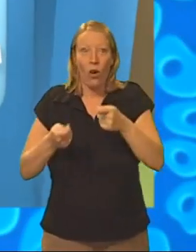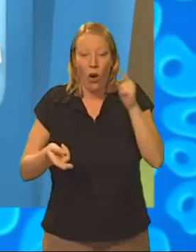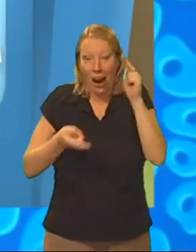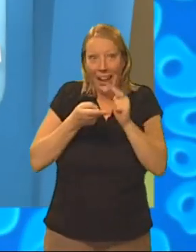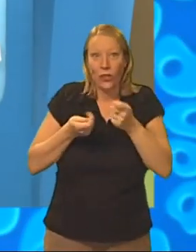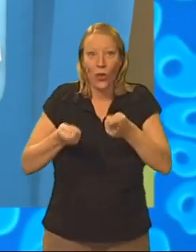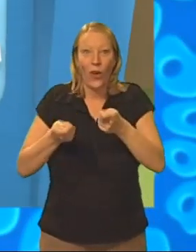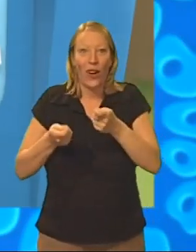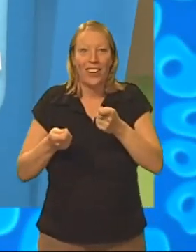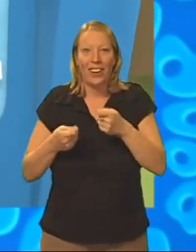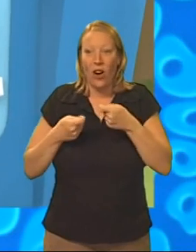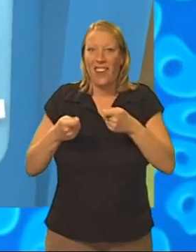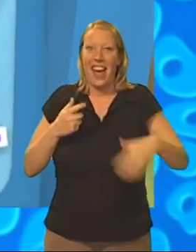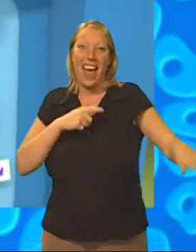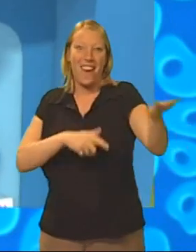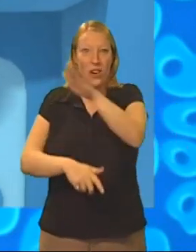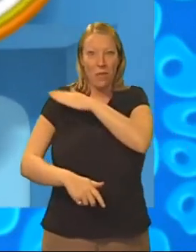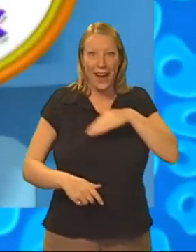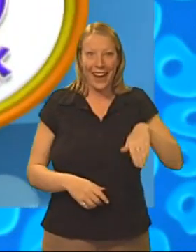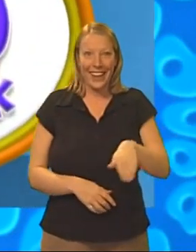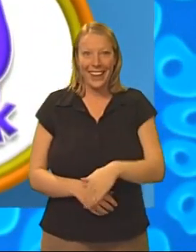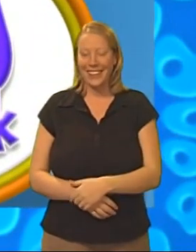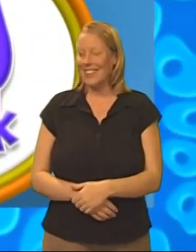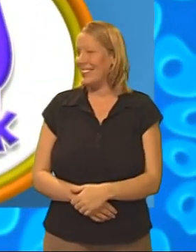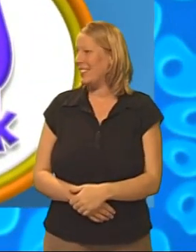little cook, we'll cook for everyone.